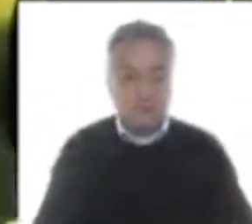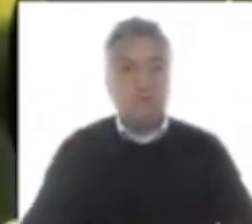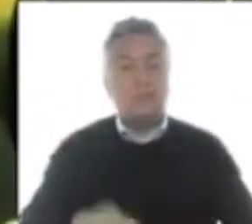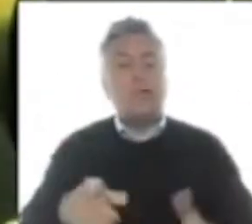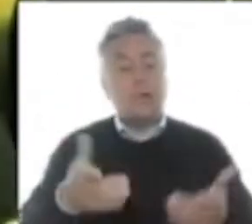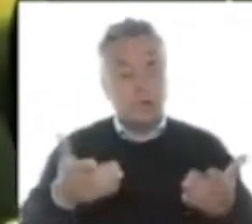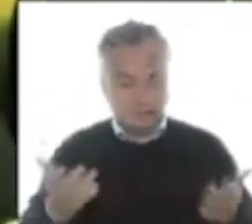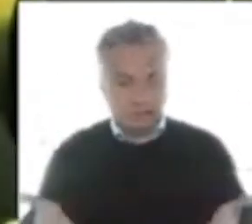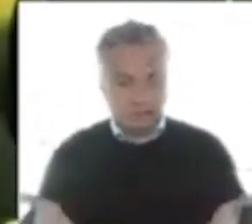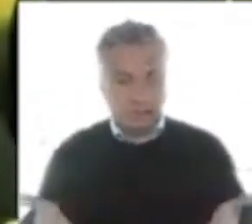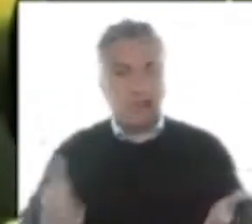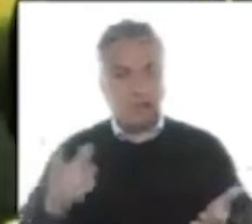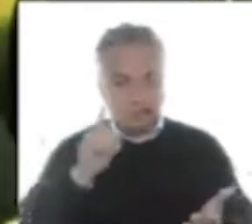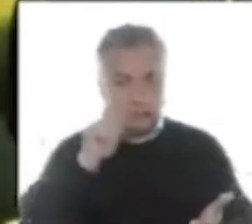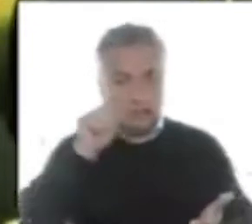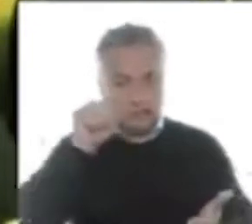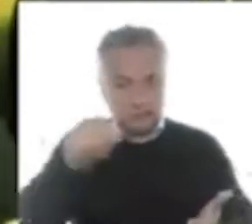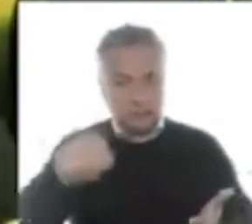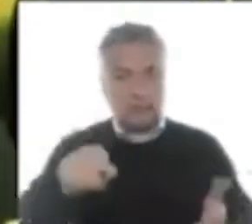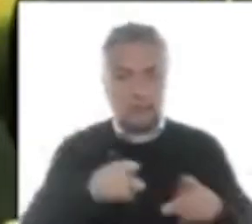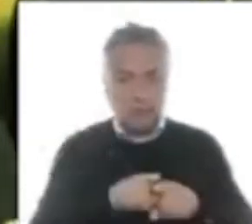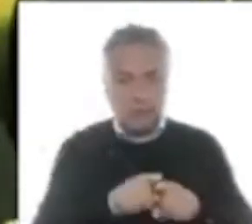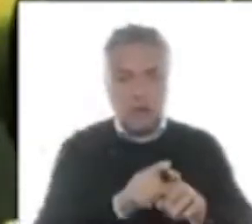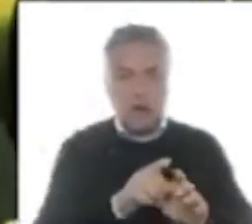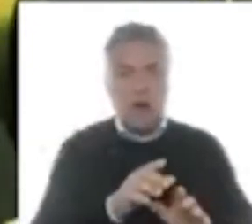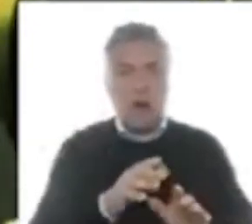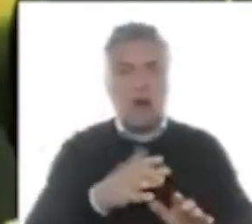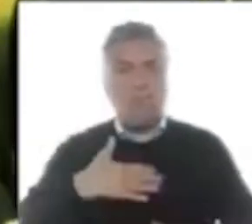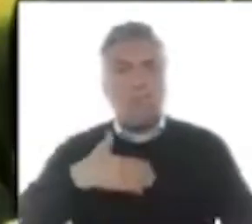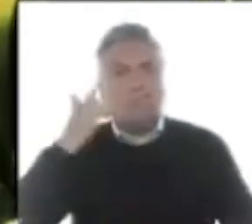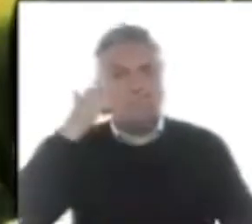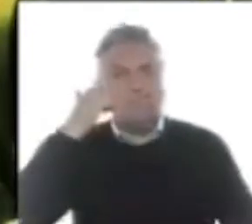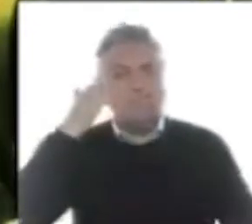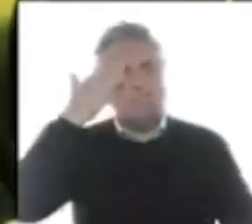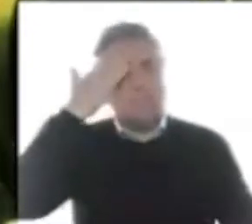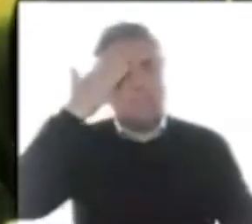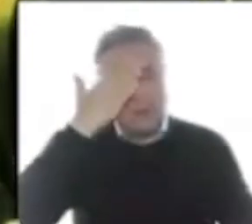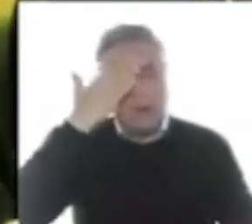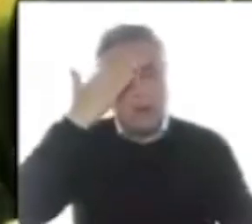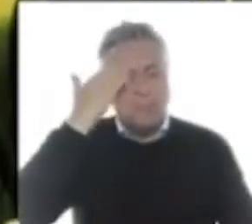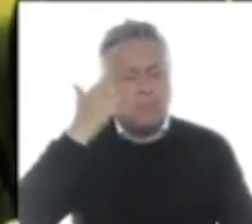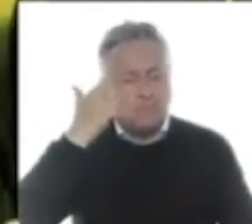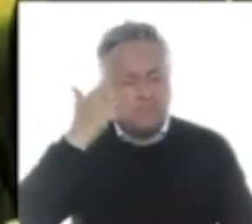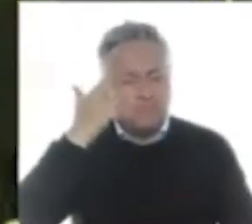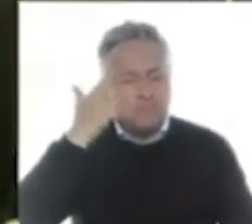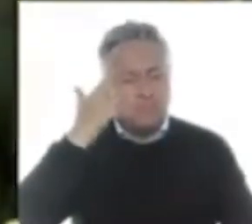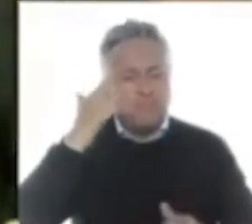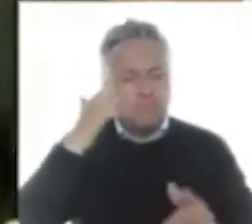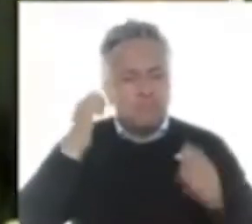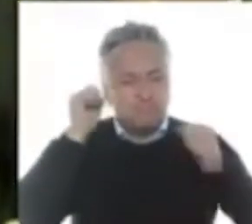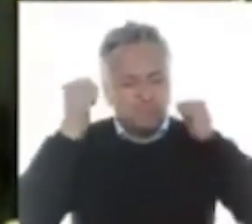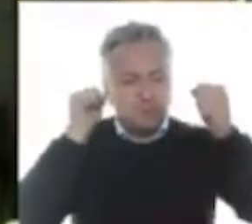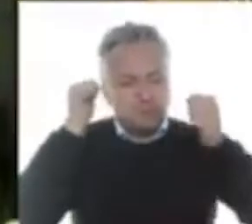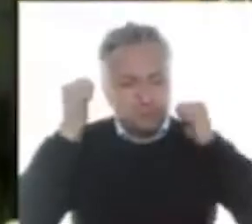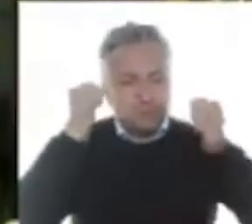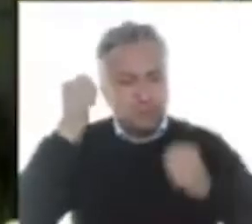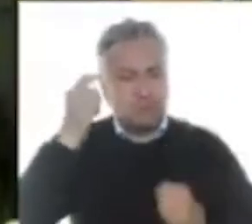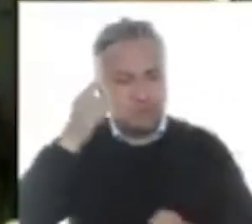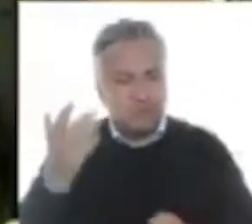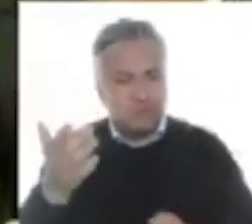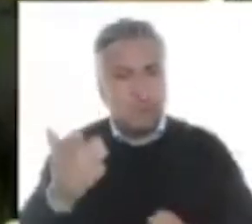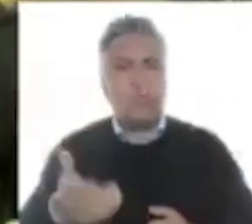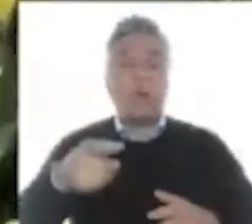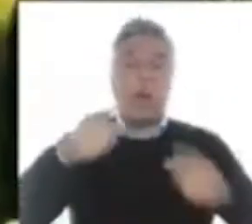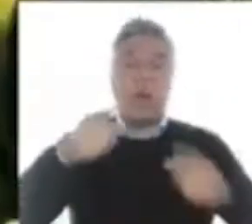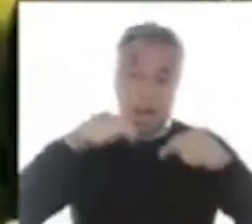we got greater budgets the health party pandemic is not as serious the social component however is much